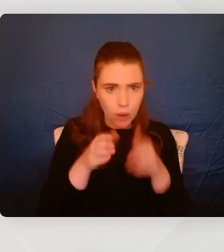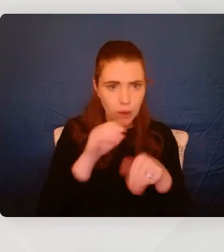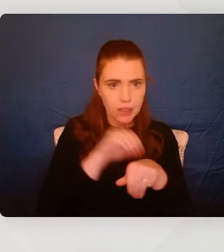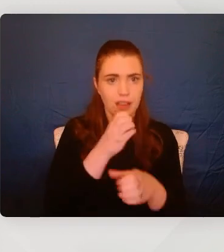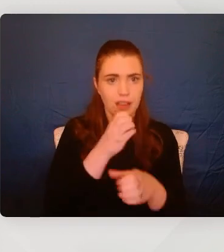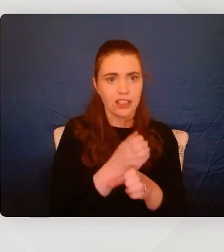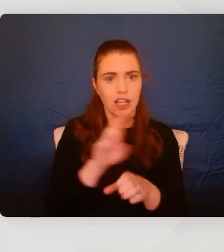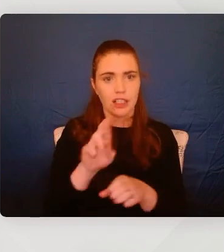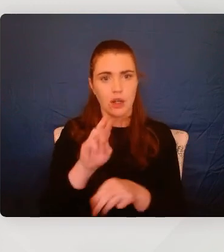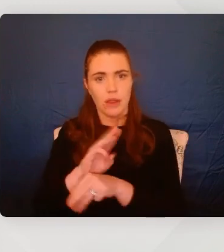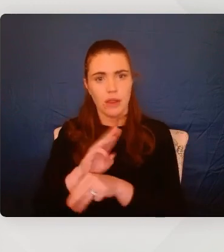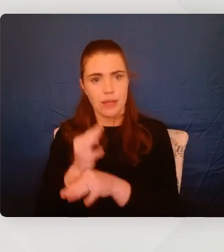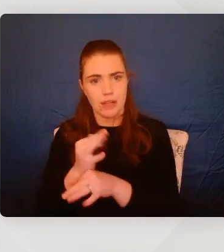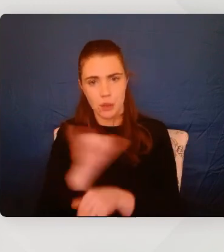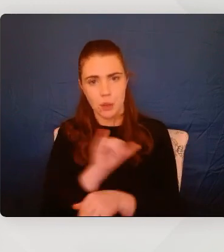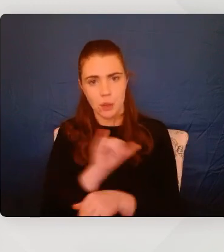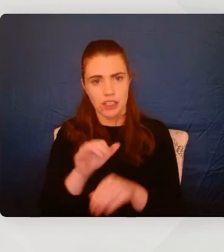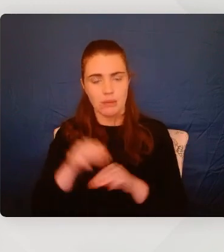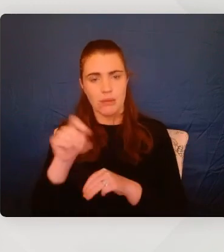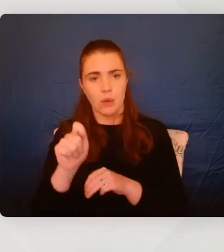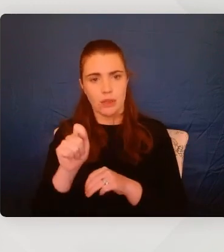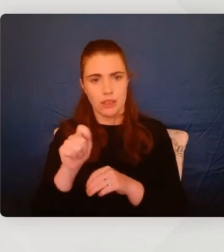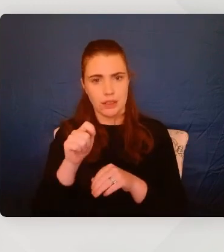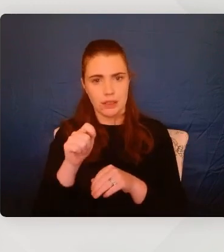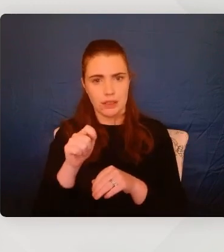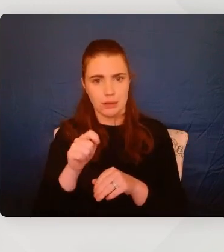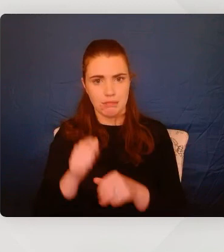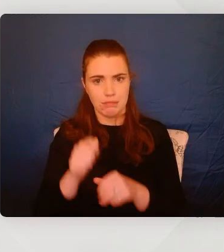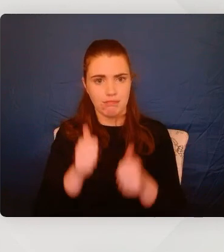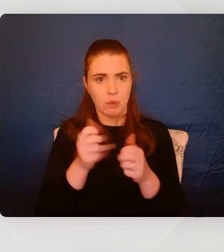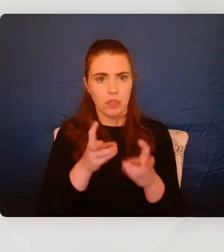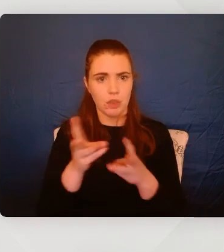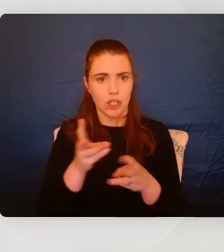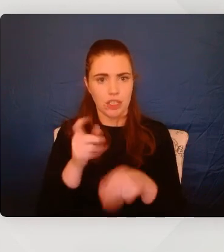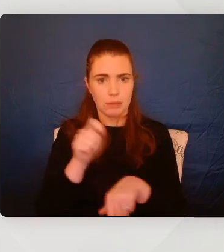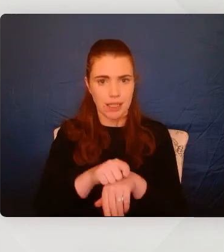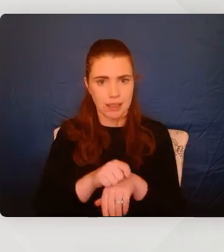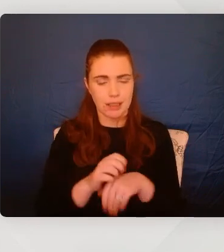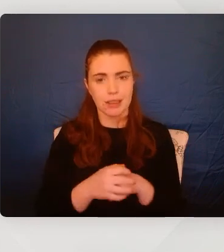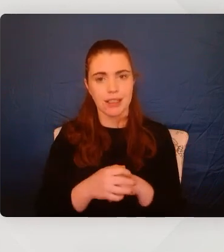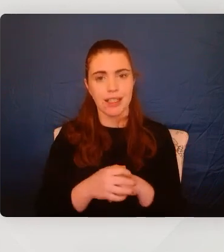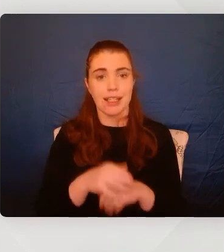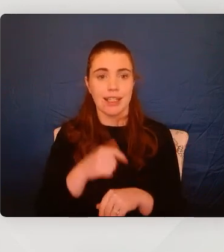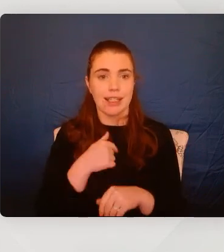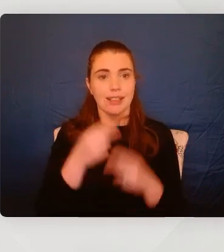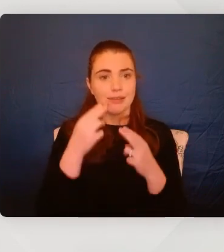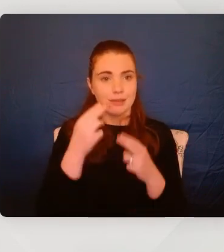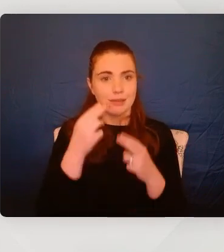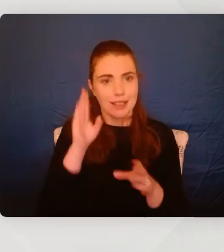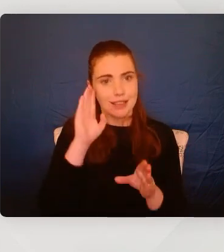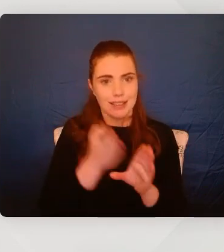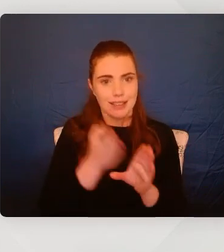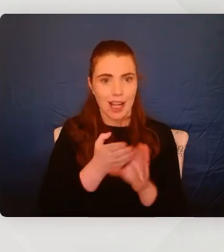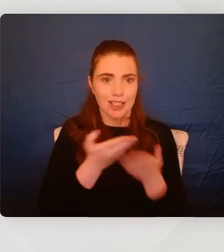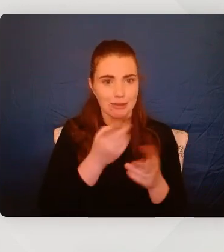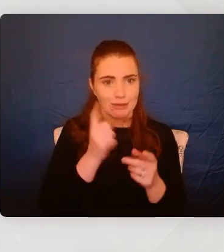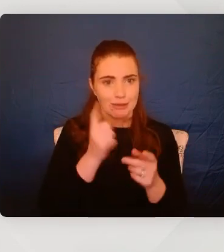or the parents to be most effective? I think that depends. Typical psychologist response, it depends. A lot of it depends on the age